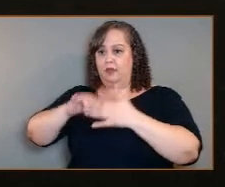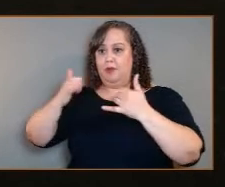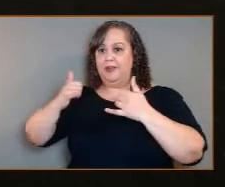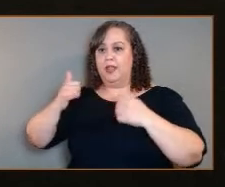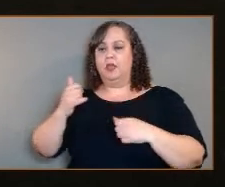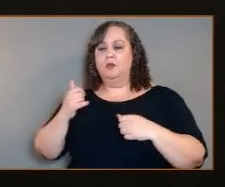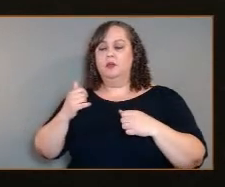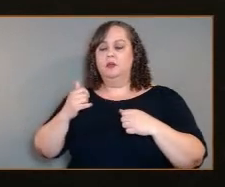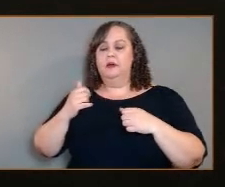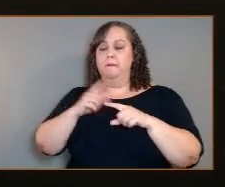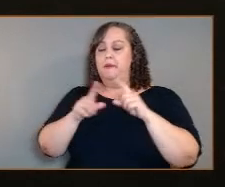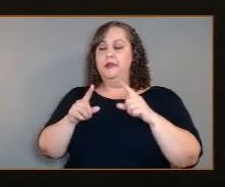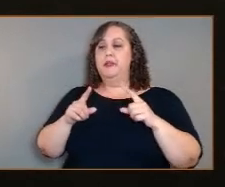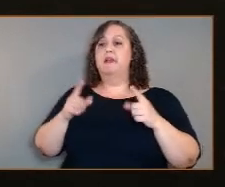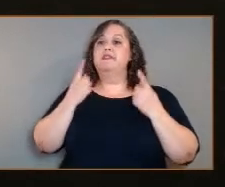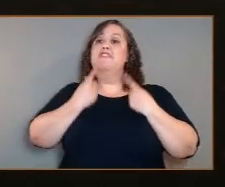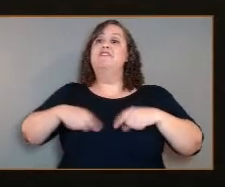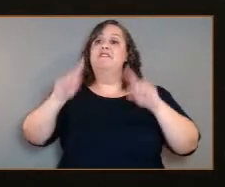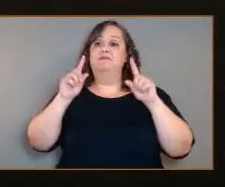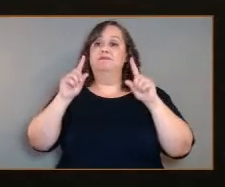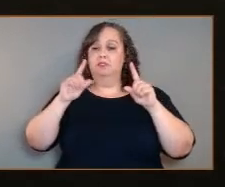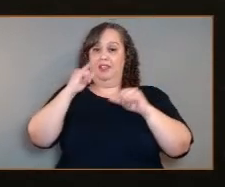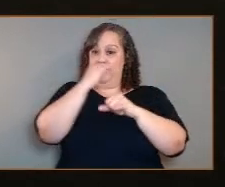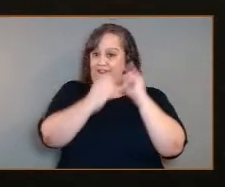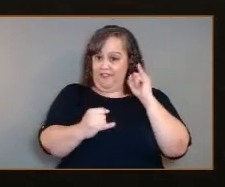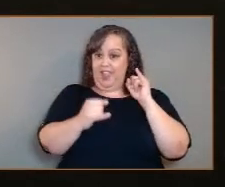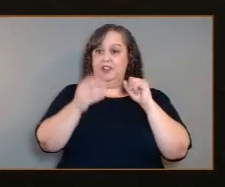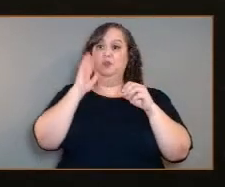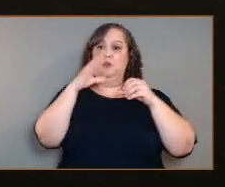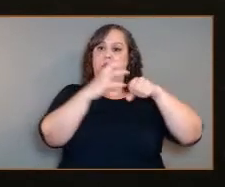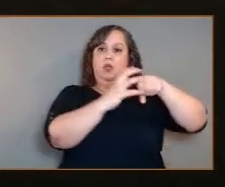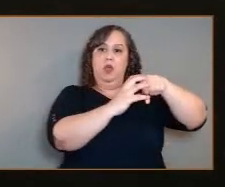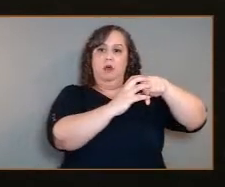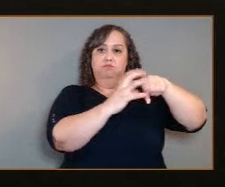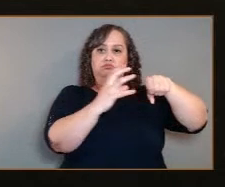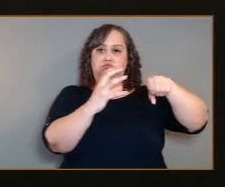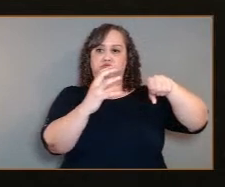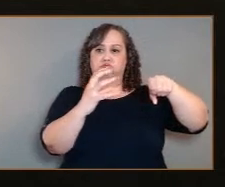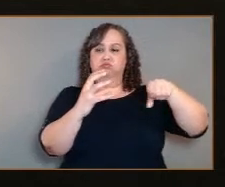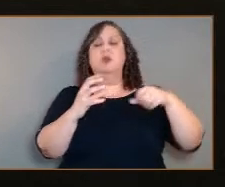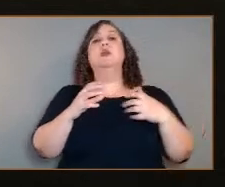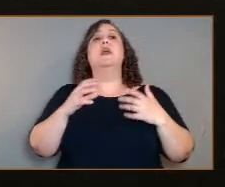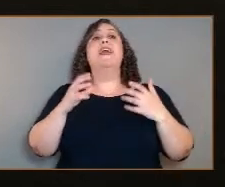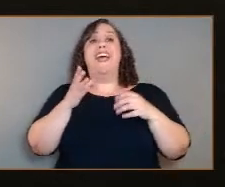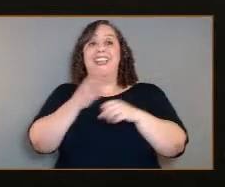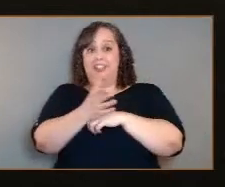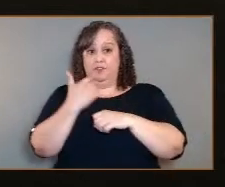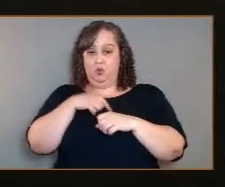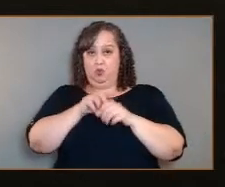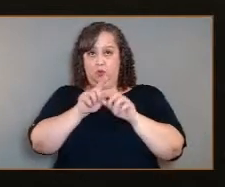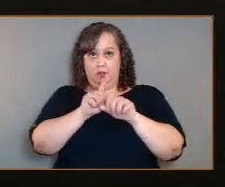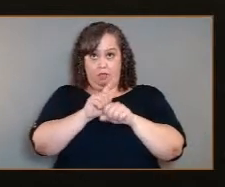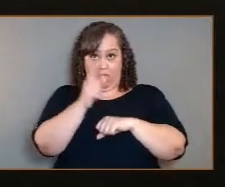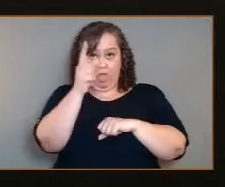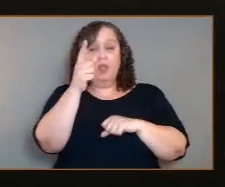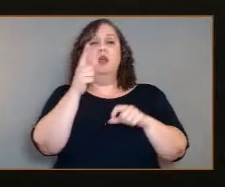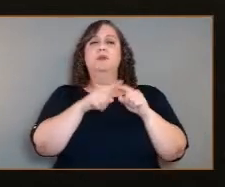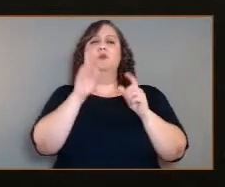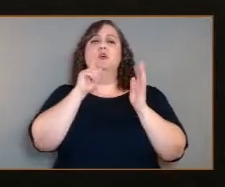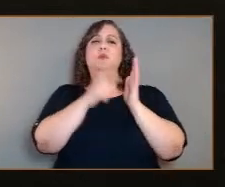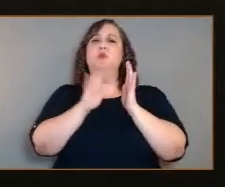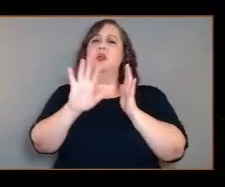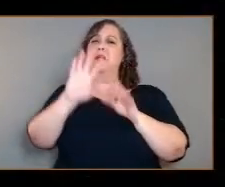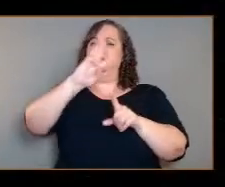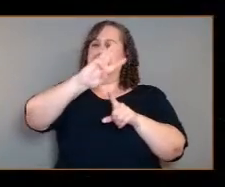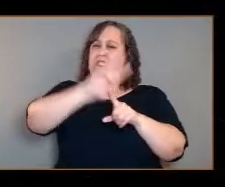probe, and you can see us being released on our trans-Venus injection after we launch. But it'll take us about six months to get to Venus. We'll